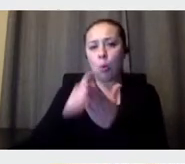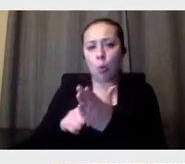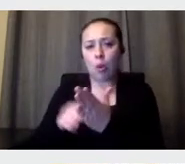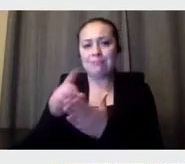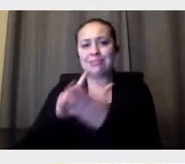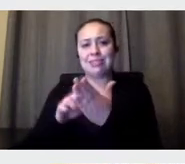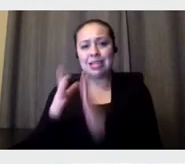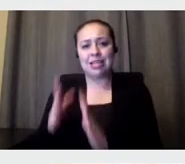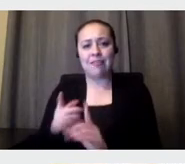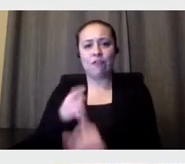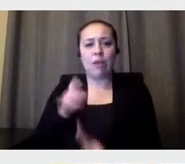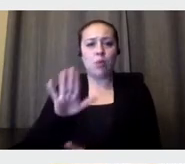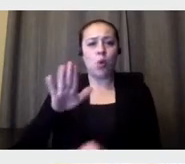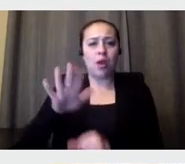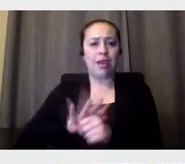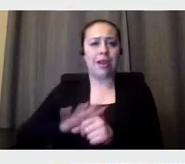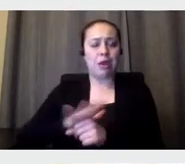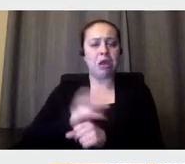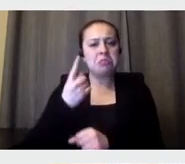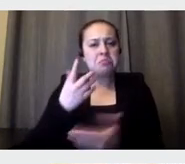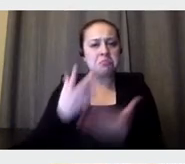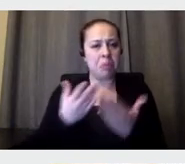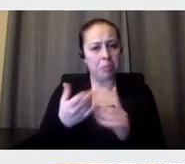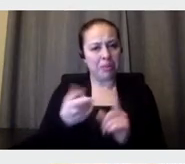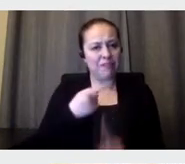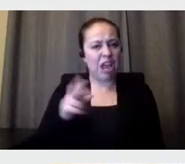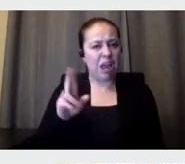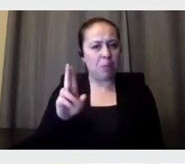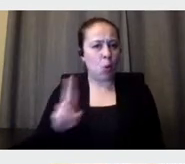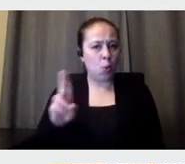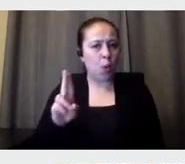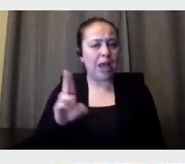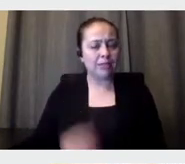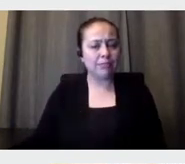And I think they mean, uh, probably from, uh, Uruguay.